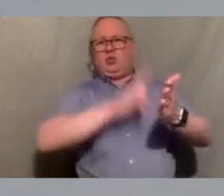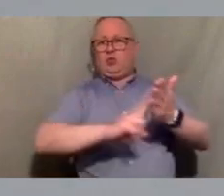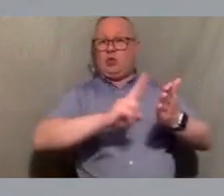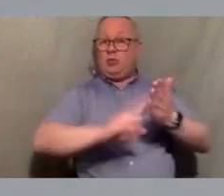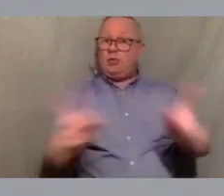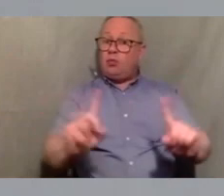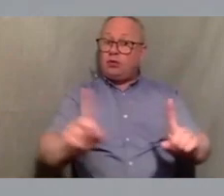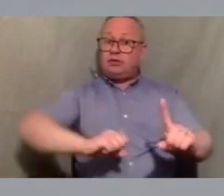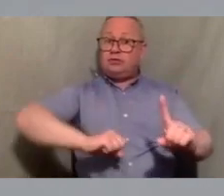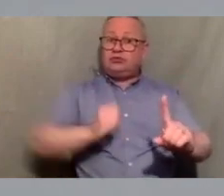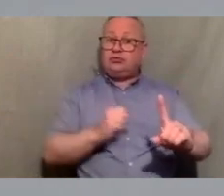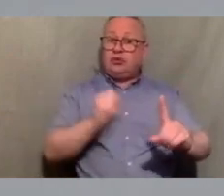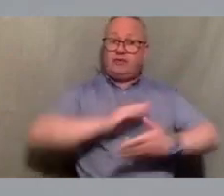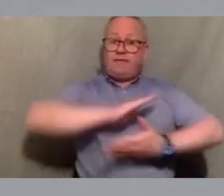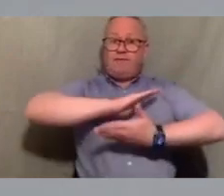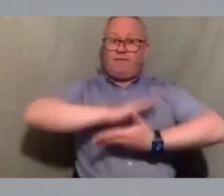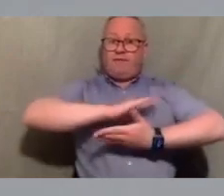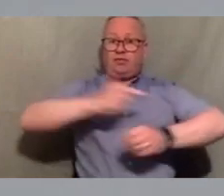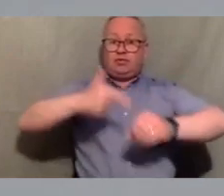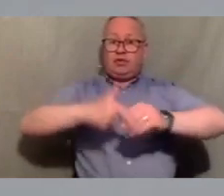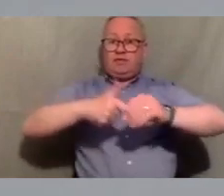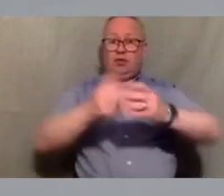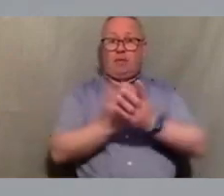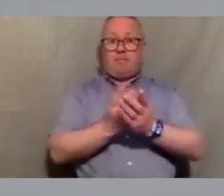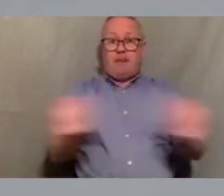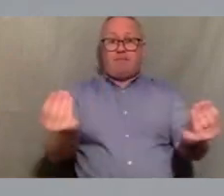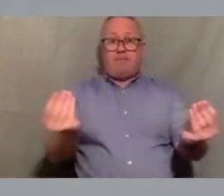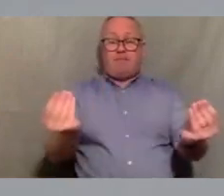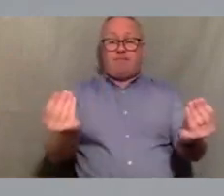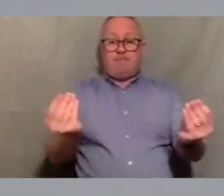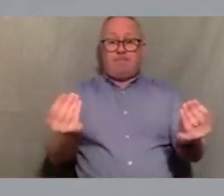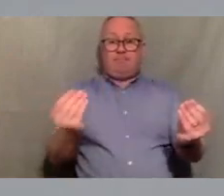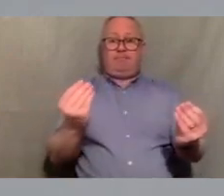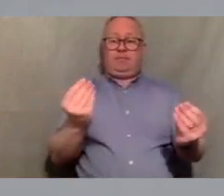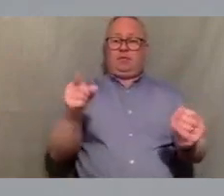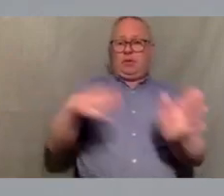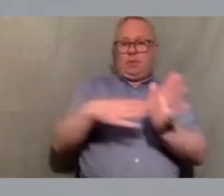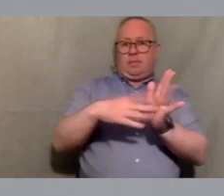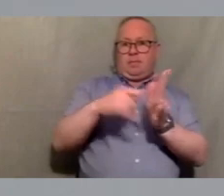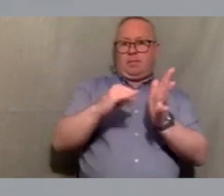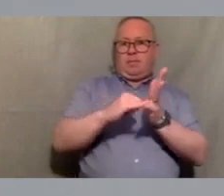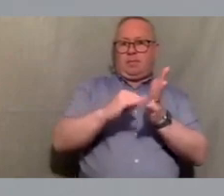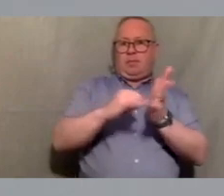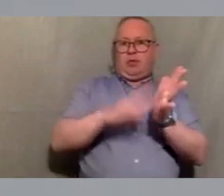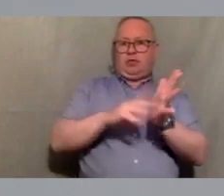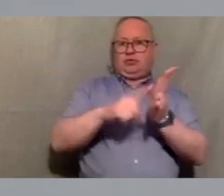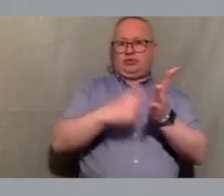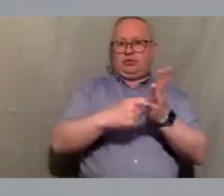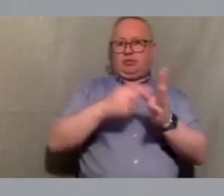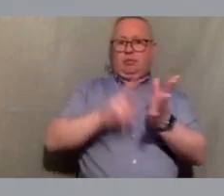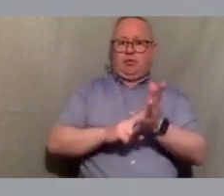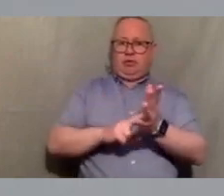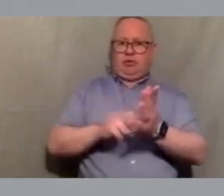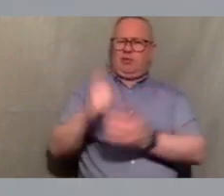now moss moran is of course just one part of a network of oil fields gas fields